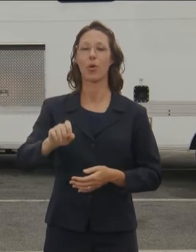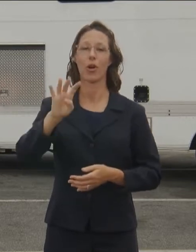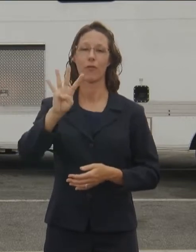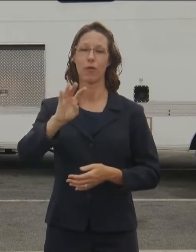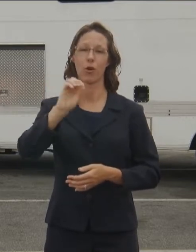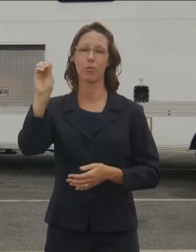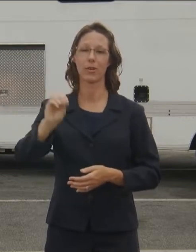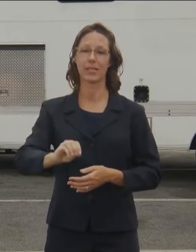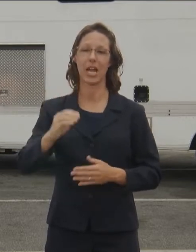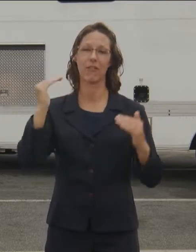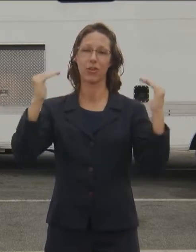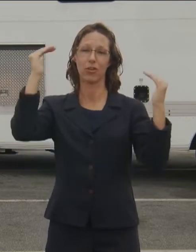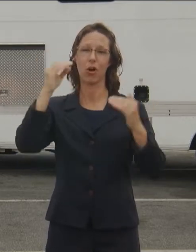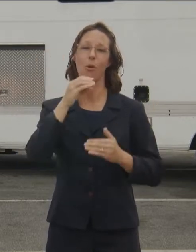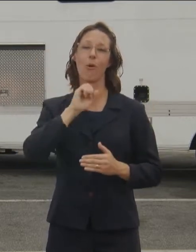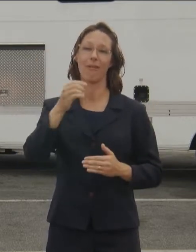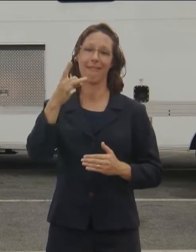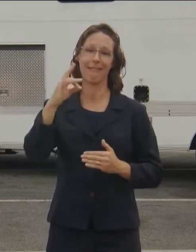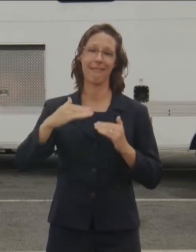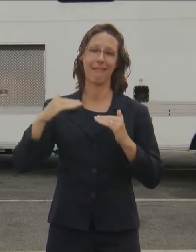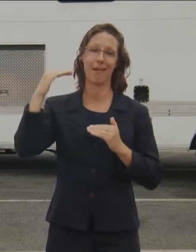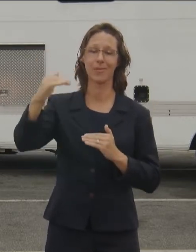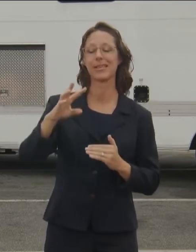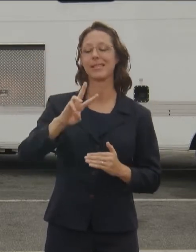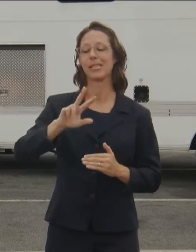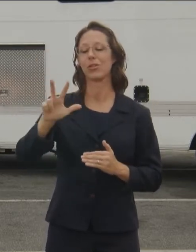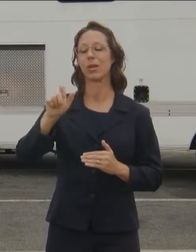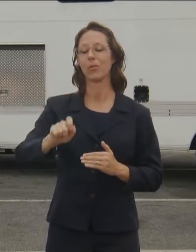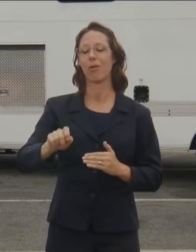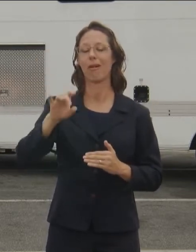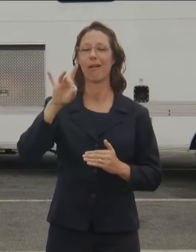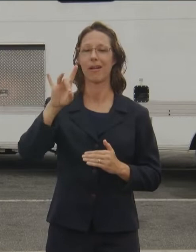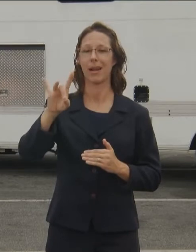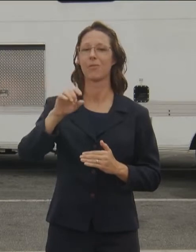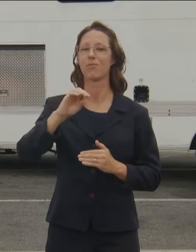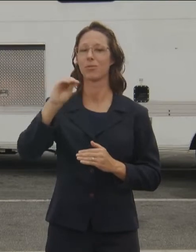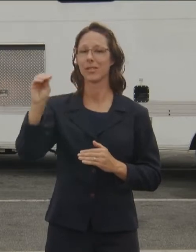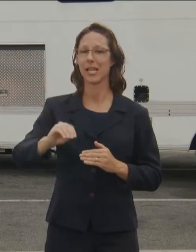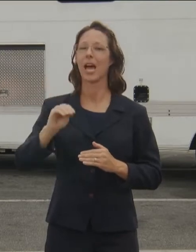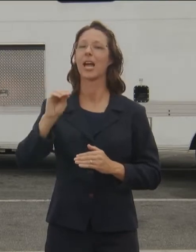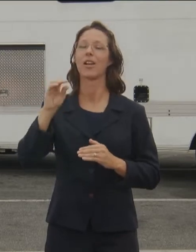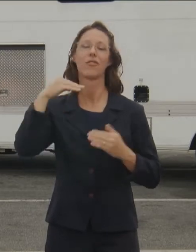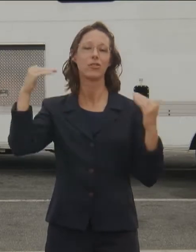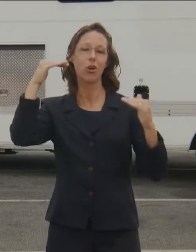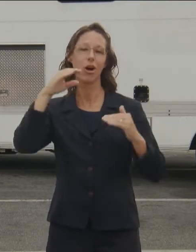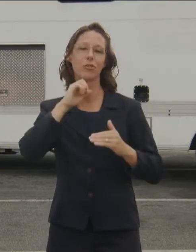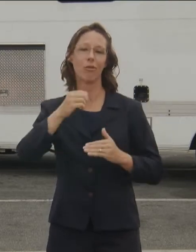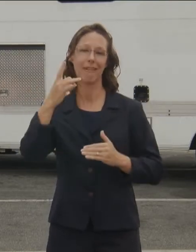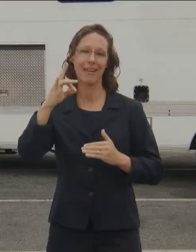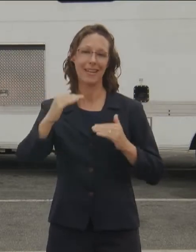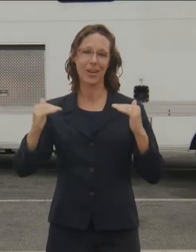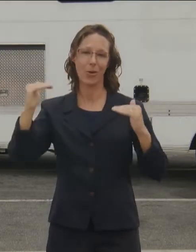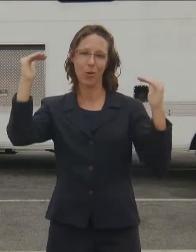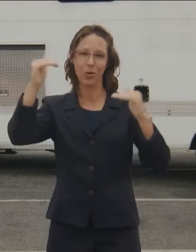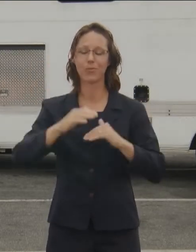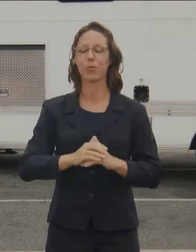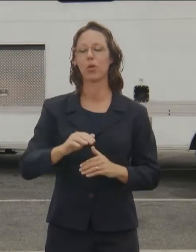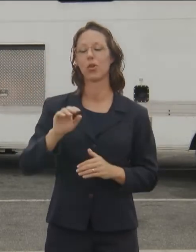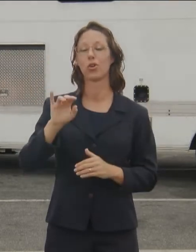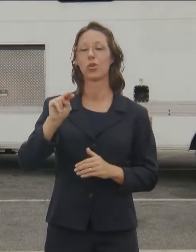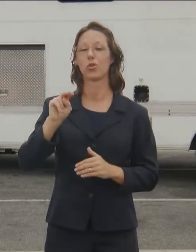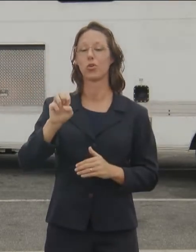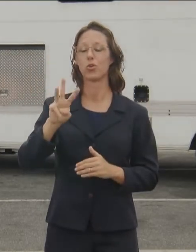adults 18 and older, 63.8% of adults 18 and older. And the New York Times has